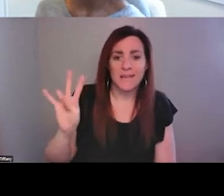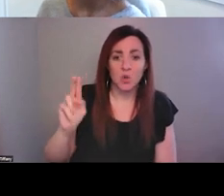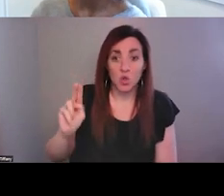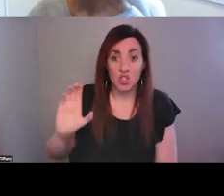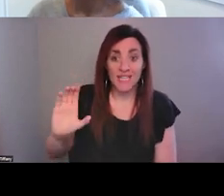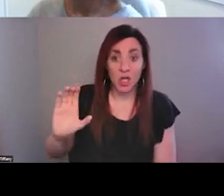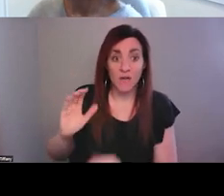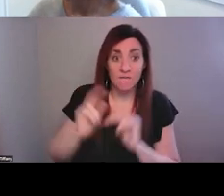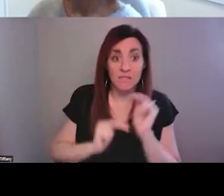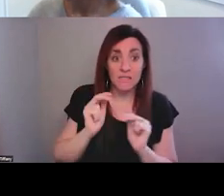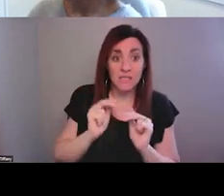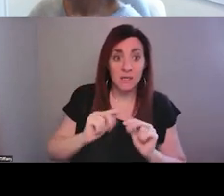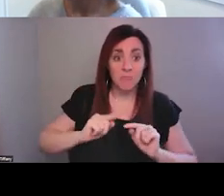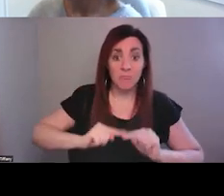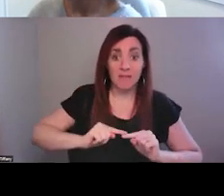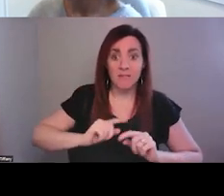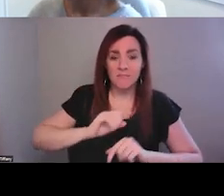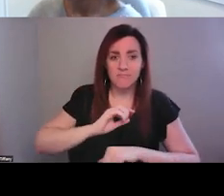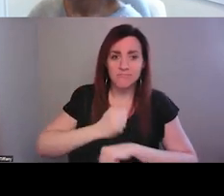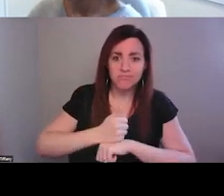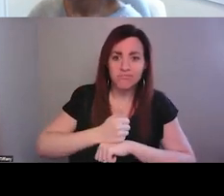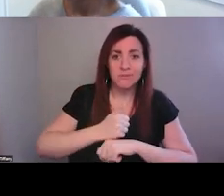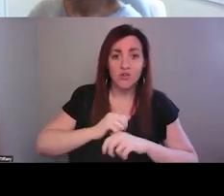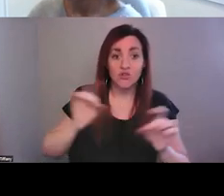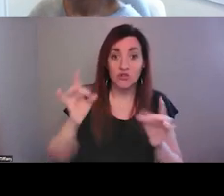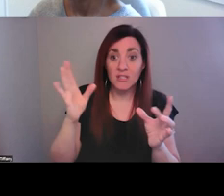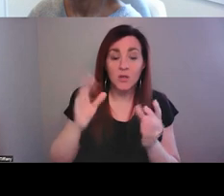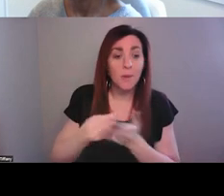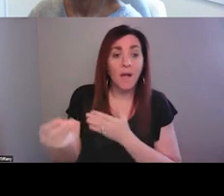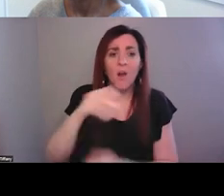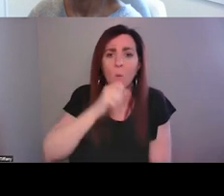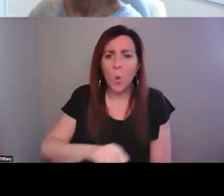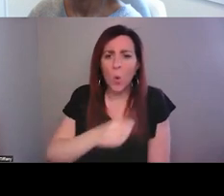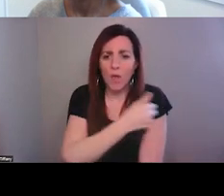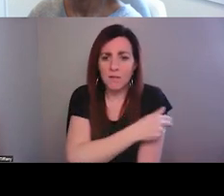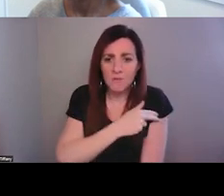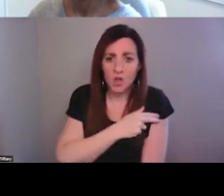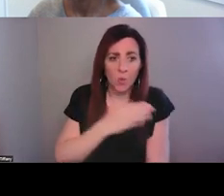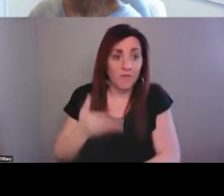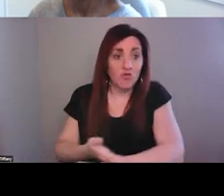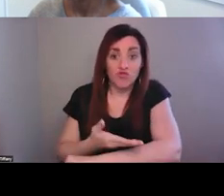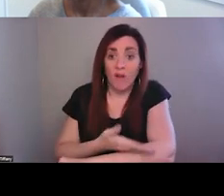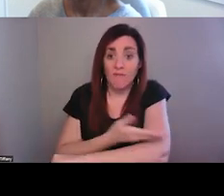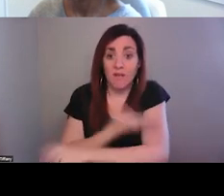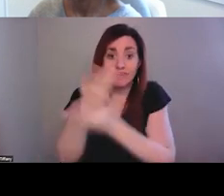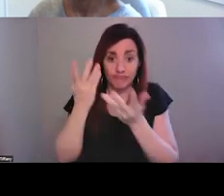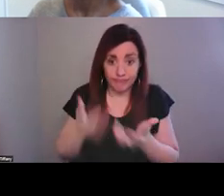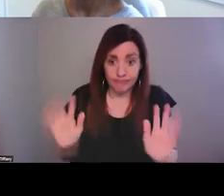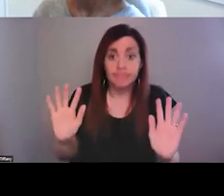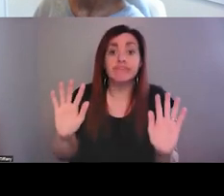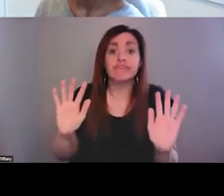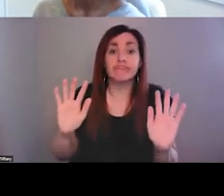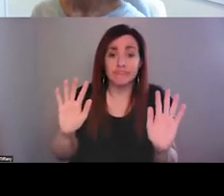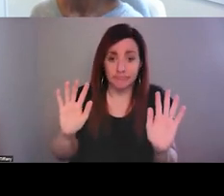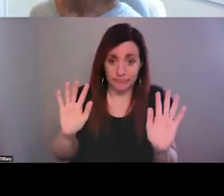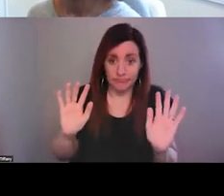facility-based crisis. We purchased an old hospital. We renovated that and it had